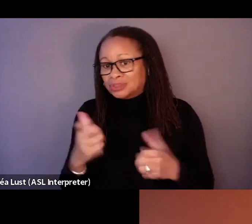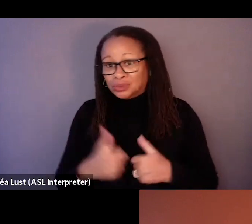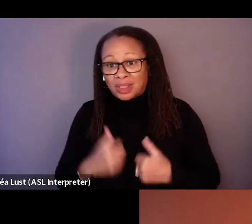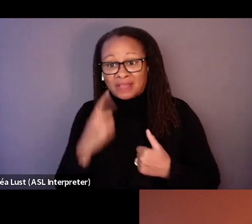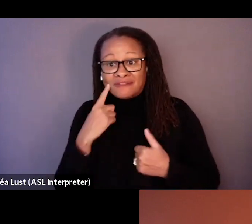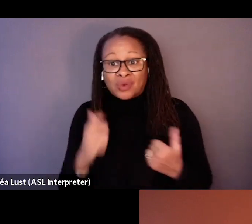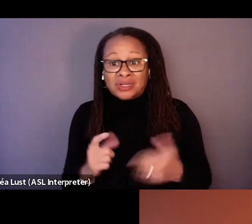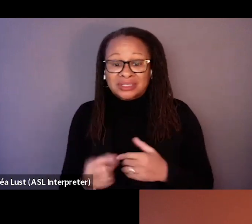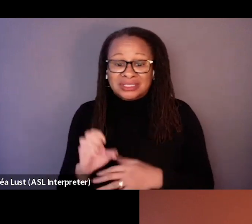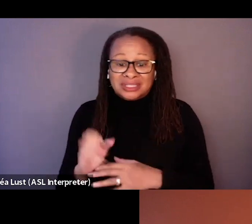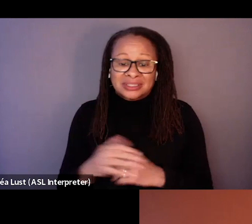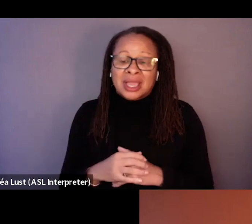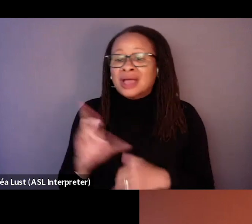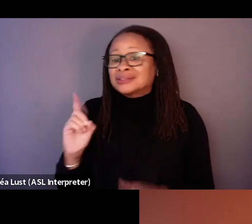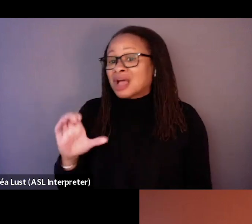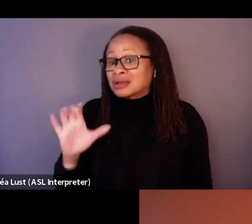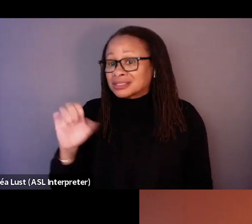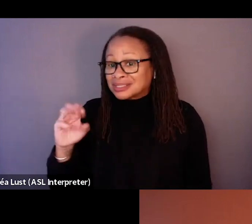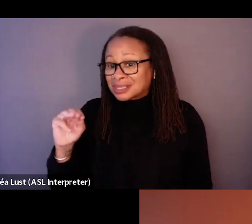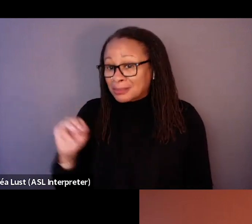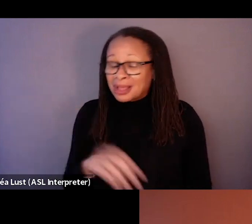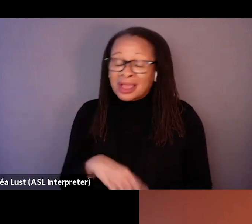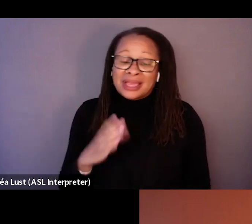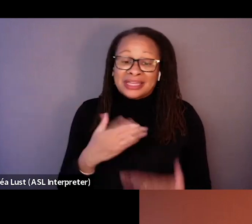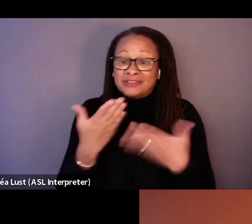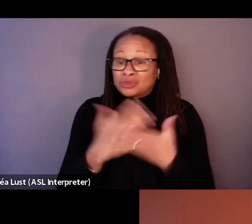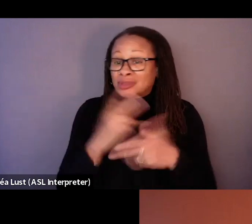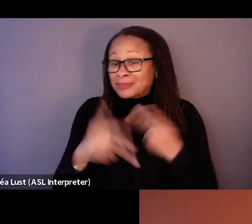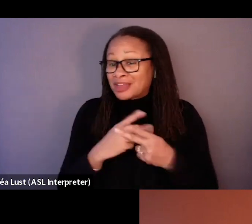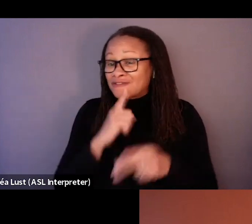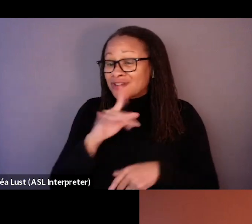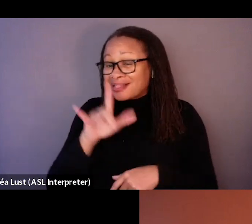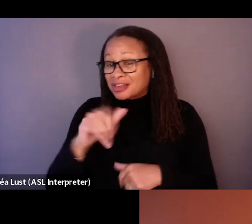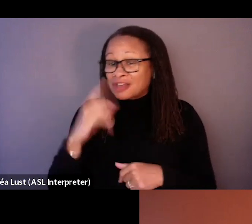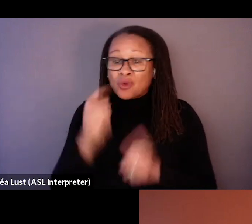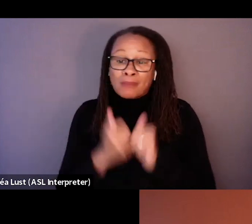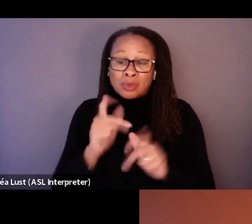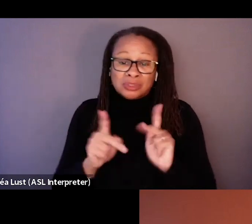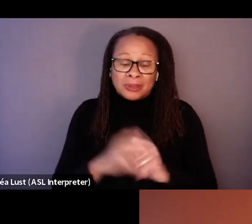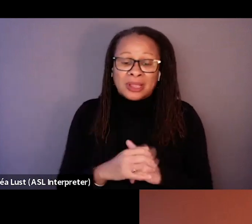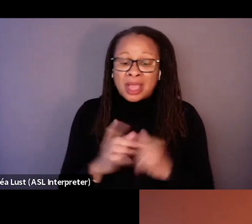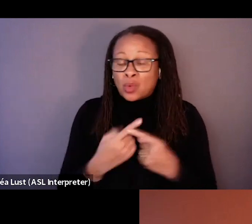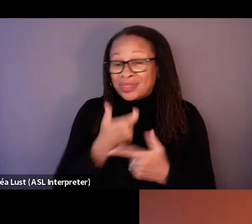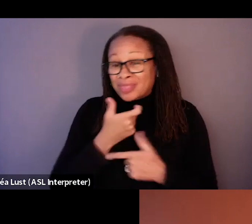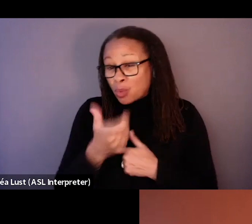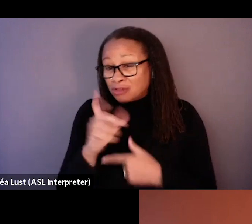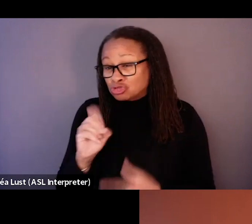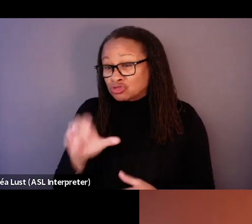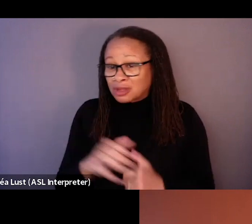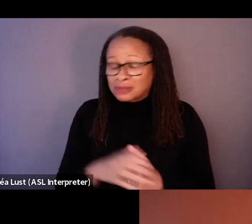like, all right, documentary cinema cinema gives you some kind of a reality. Like for most people, you know, when they watch documentary,